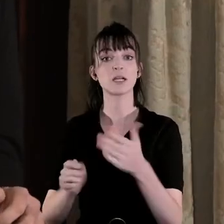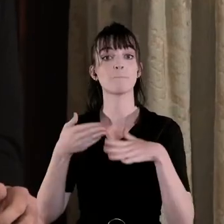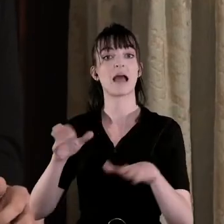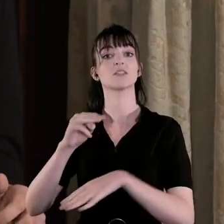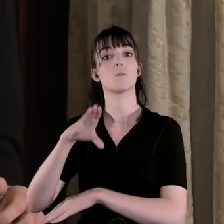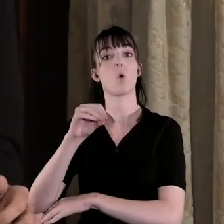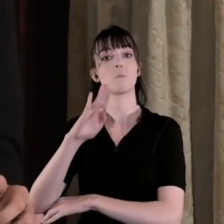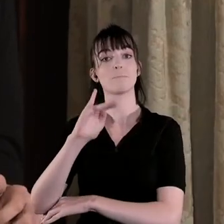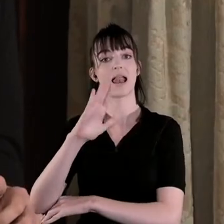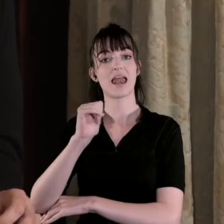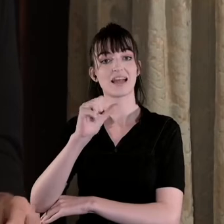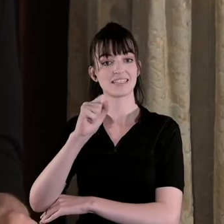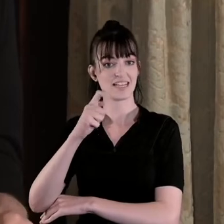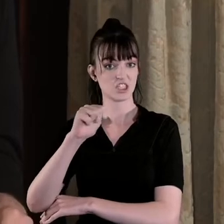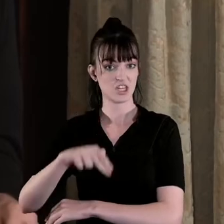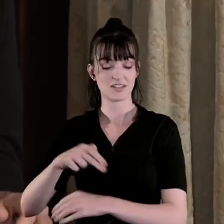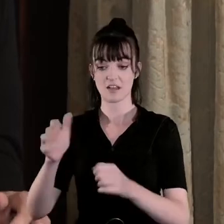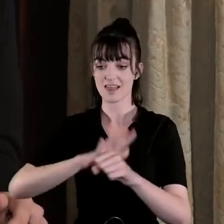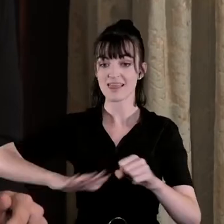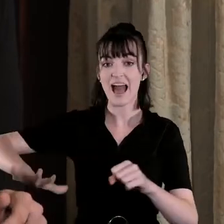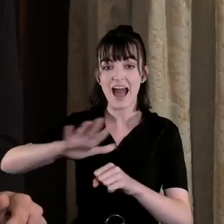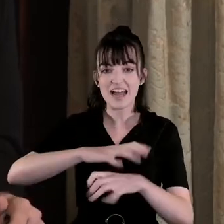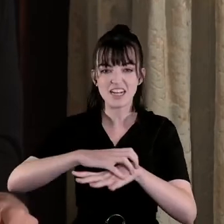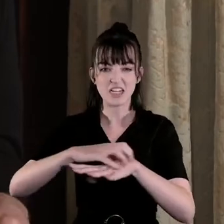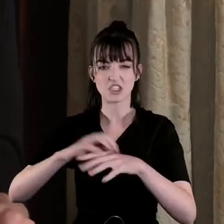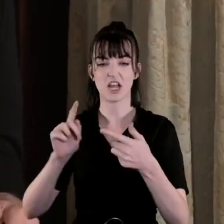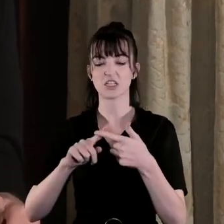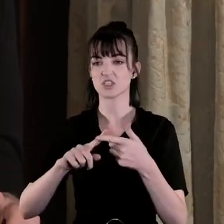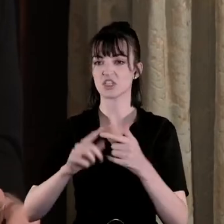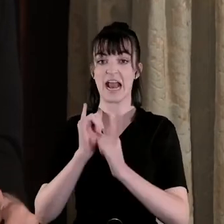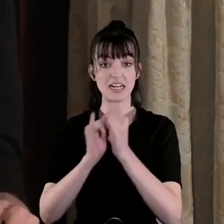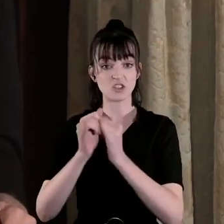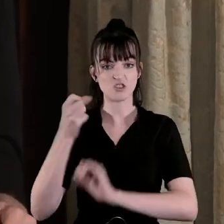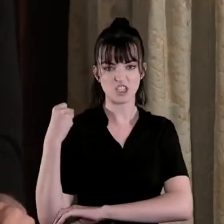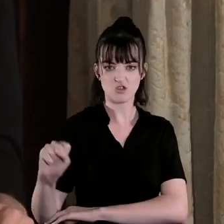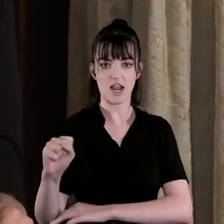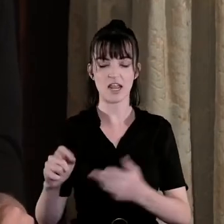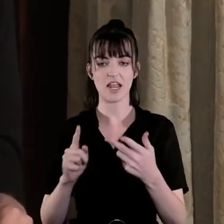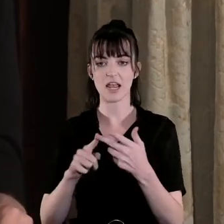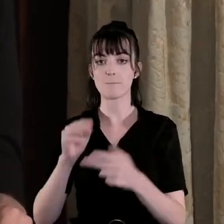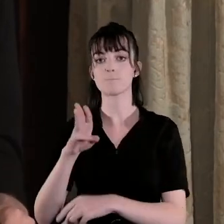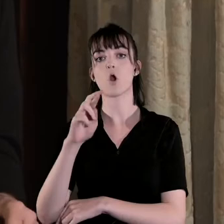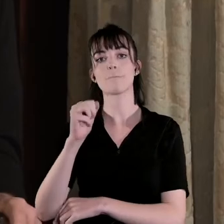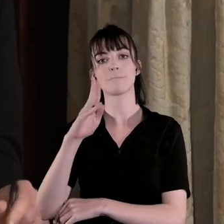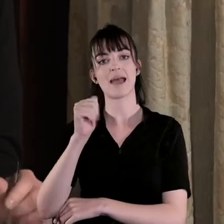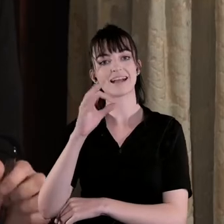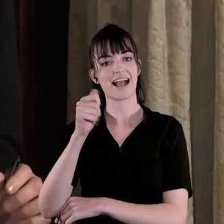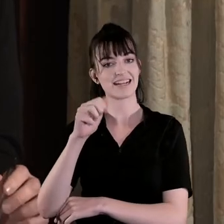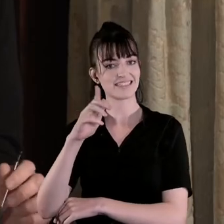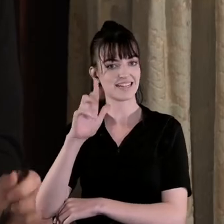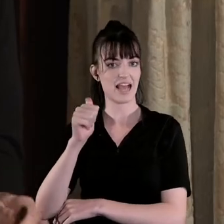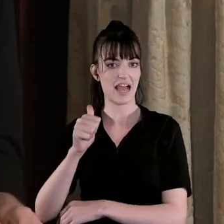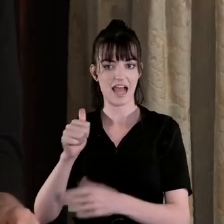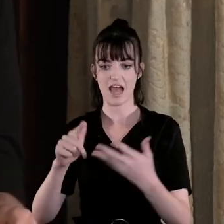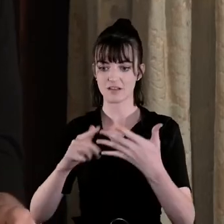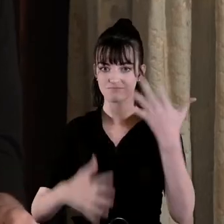agitation industrial strikes propaganda revolutionary diplomacy I think all of these were much